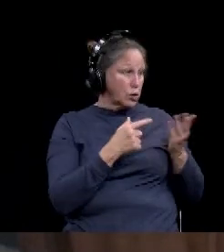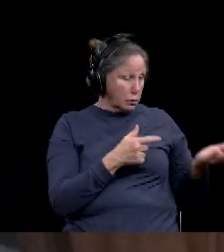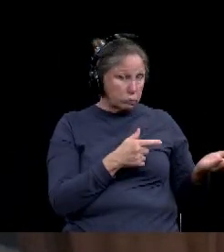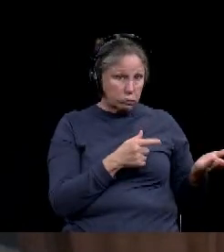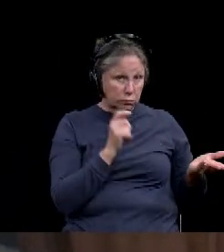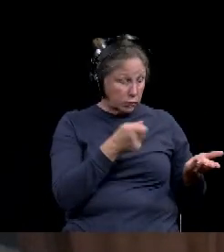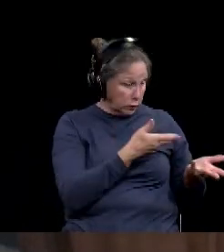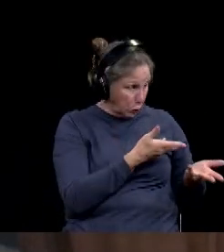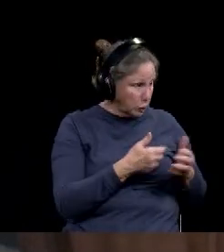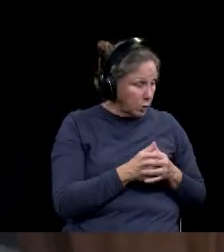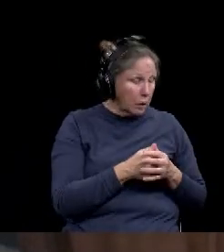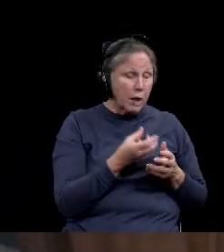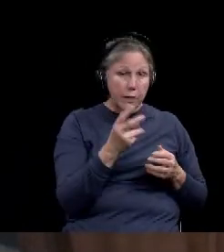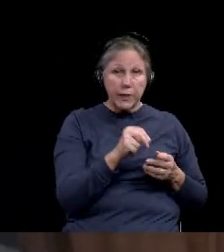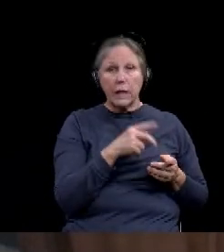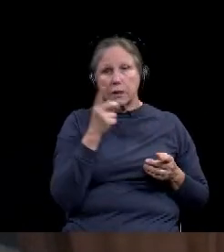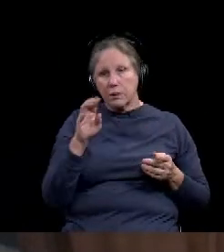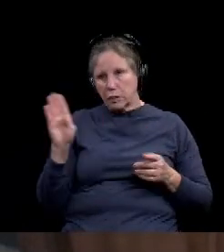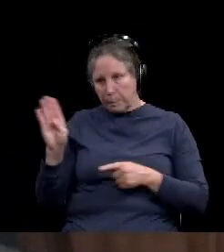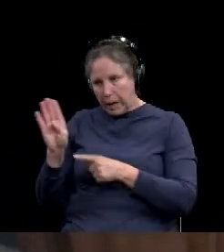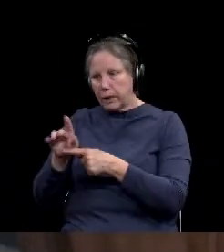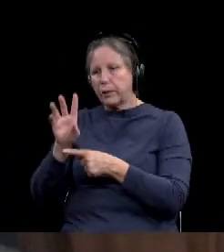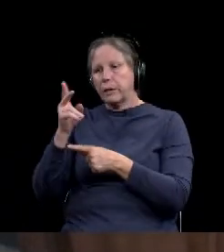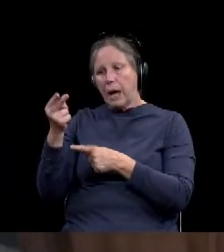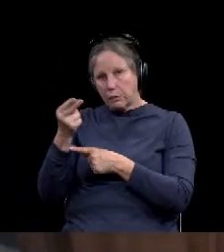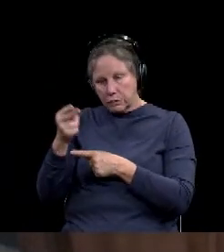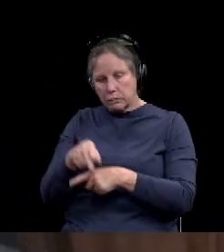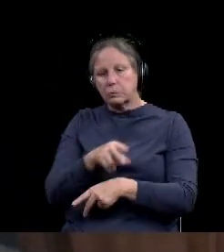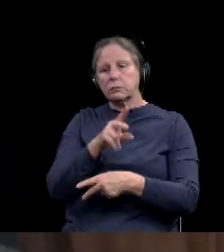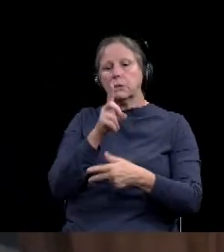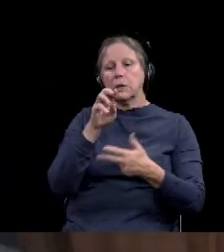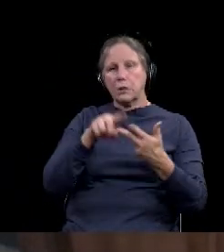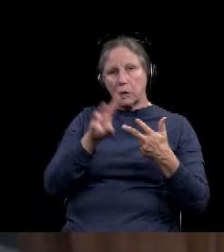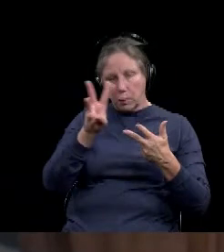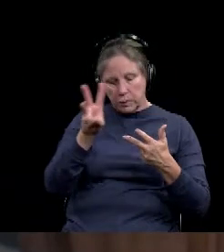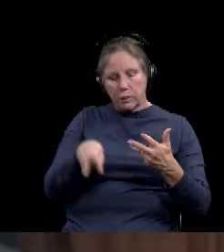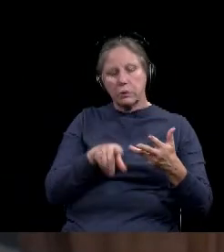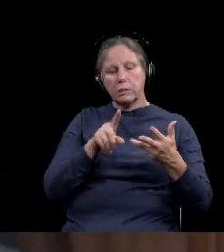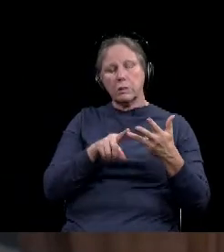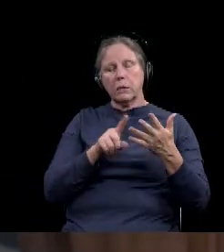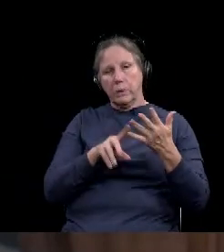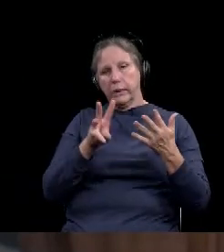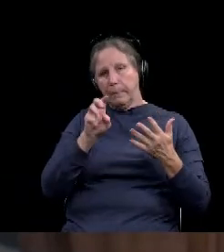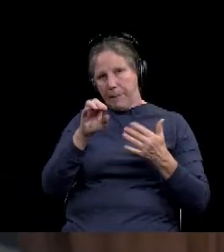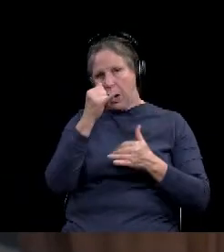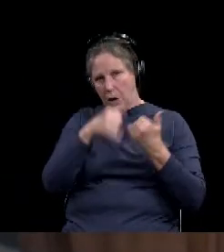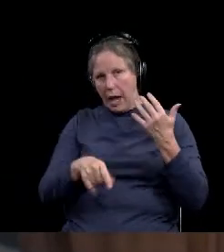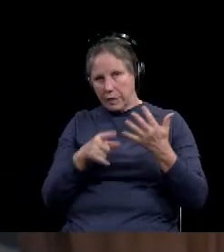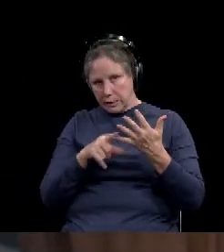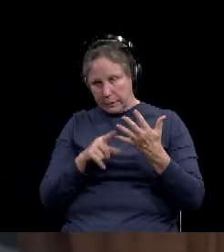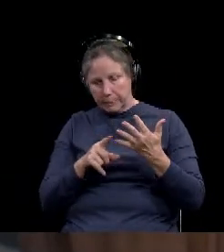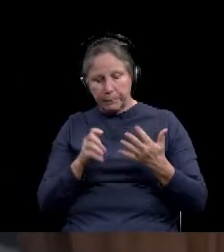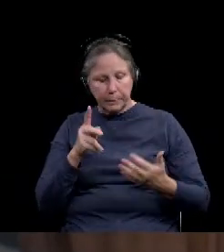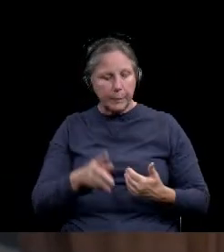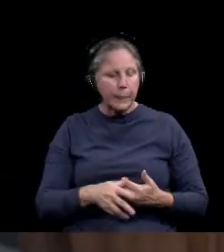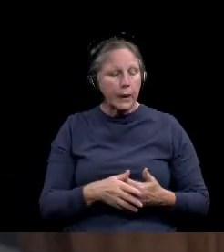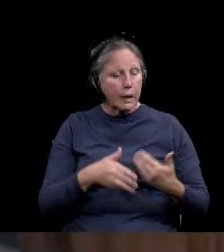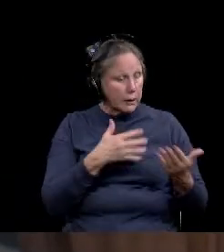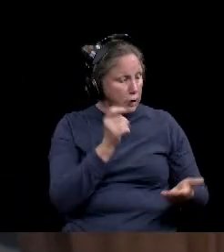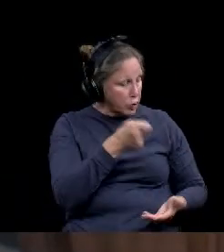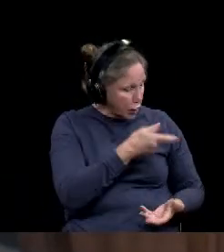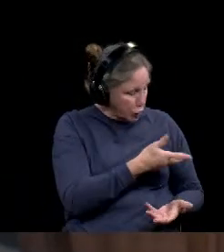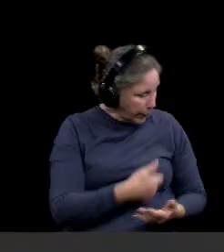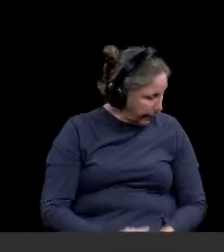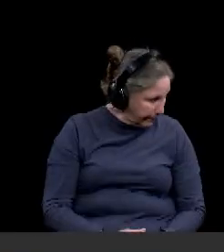Judge Felton go first, then Dr. Becker, Dr. Hauser, uh, Dr. Wilson, and then we'll end up with our mayor, Kyle Deaver. So, judge